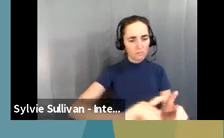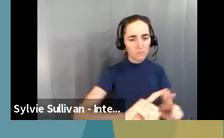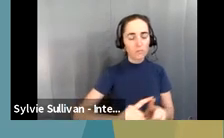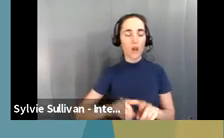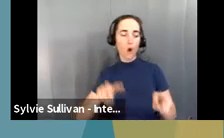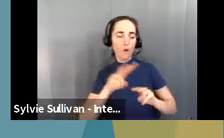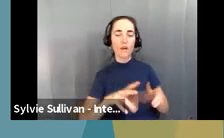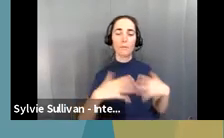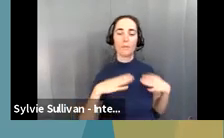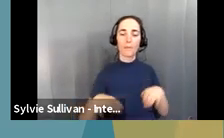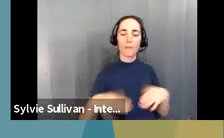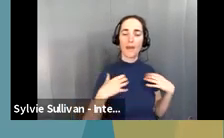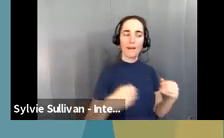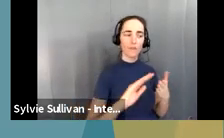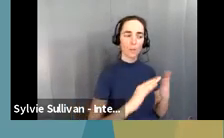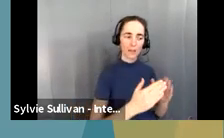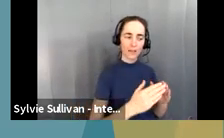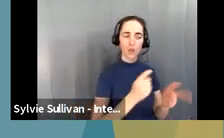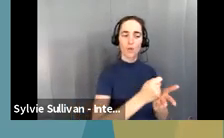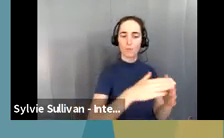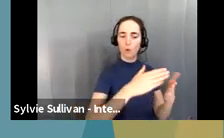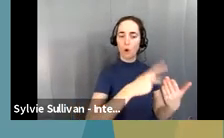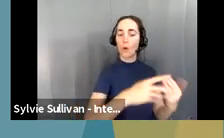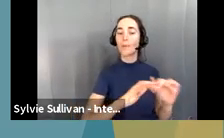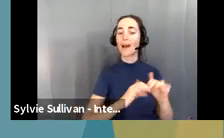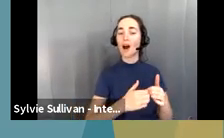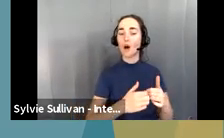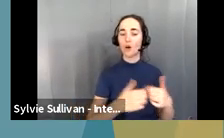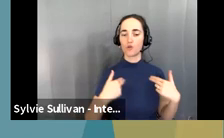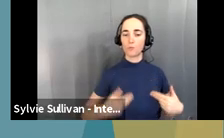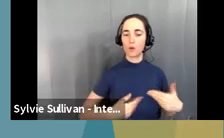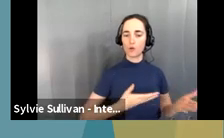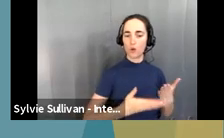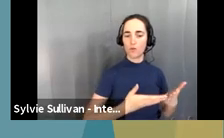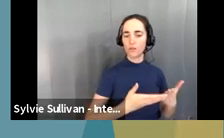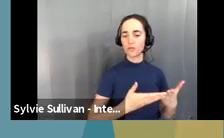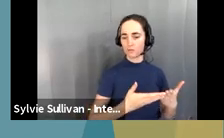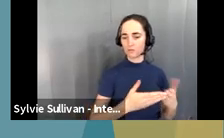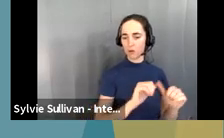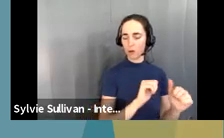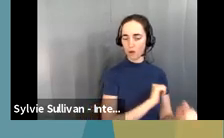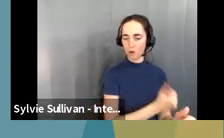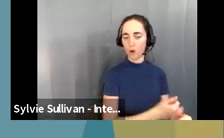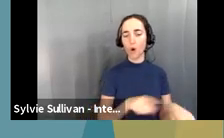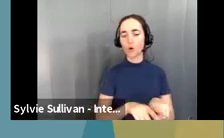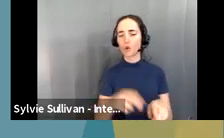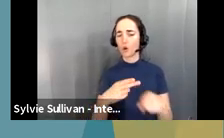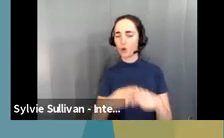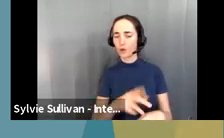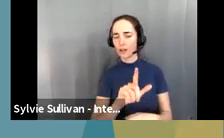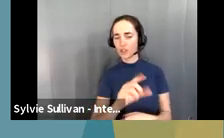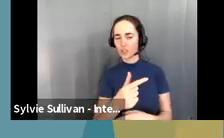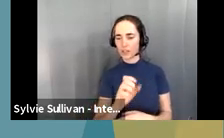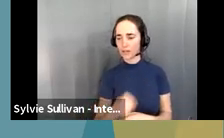community-based treatment programs through the Human Services Districts and authorities, also known as the LGE. Next slide,